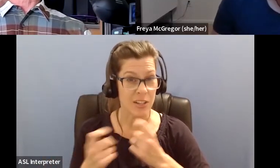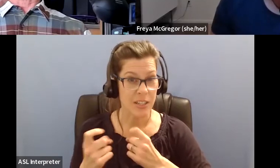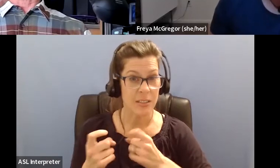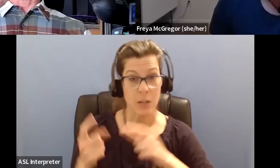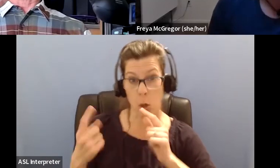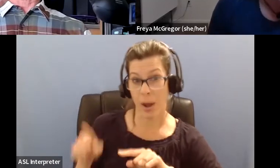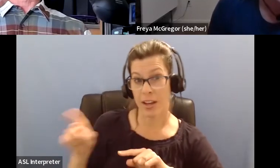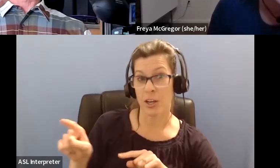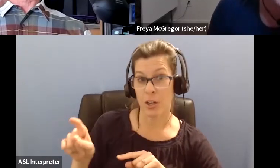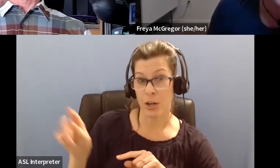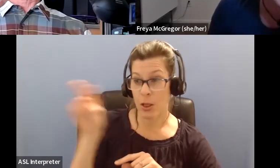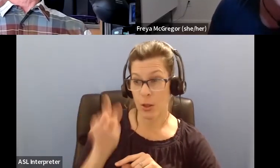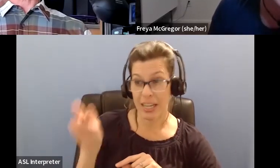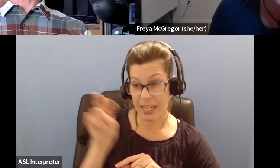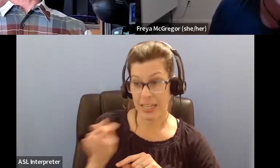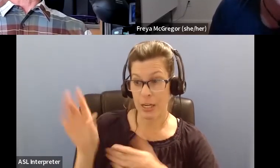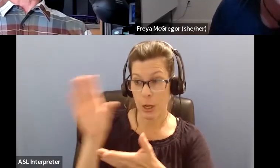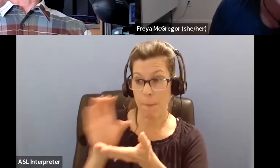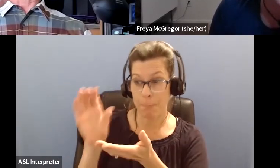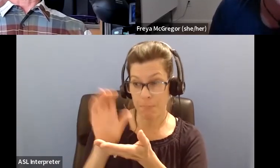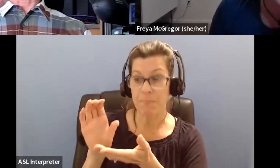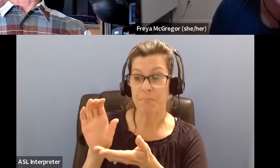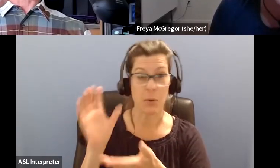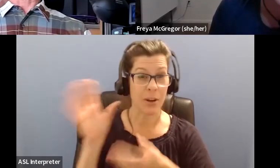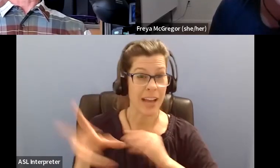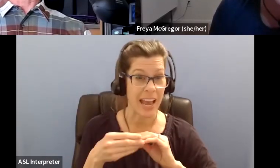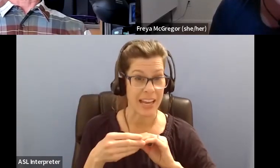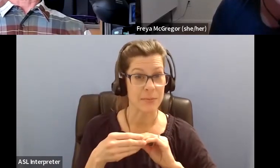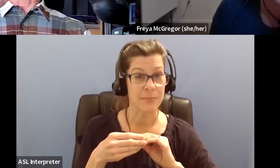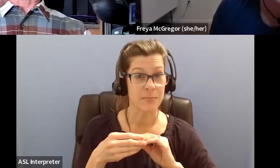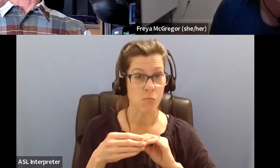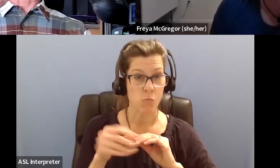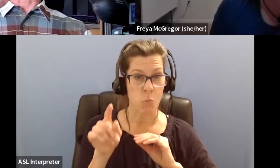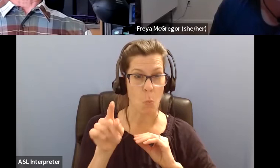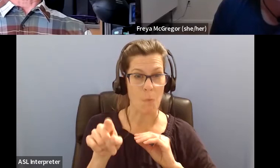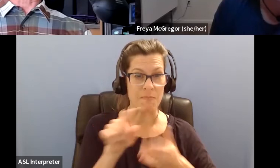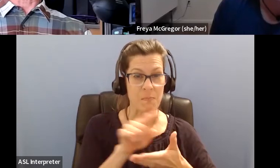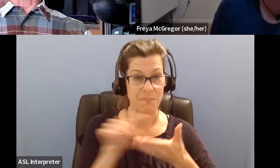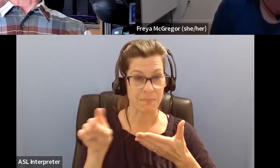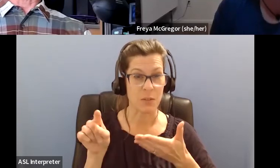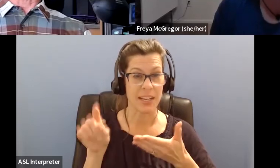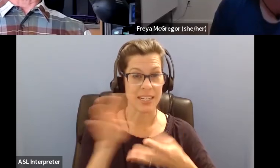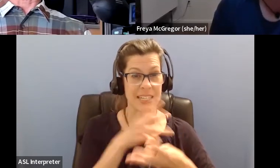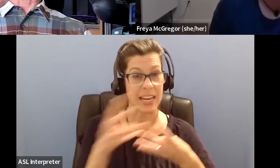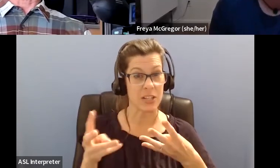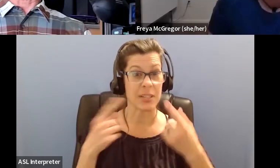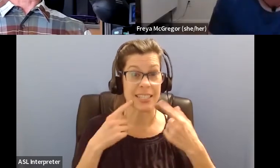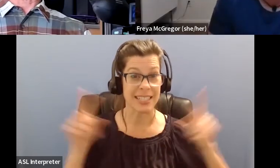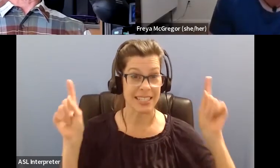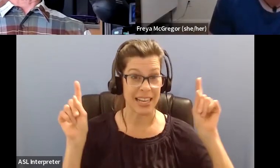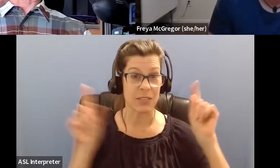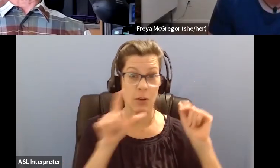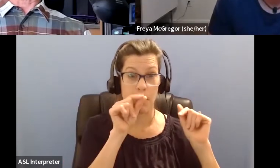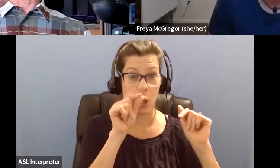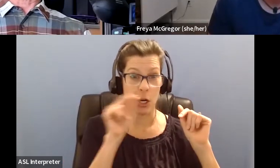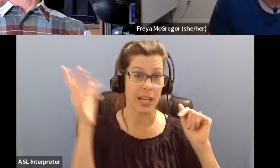thing. So, um, just this week. So I, I had scheduled a, uh, accessible birding outing and it was at a national